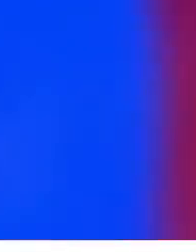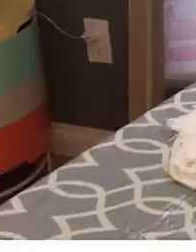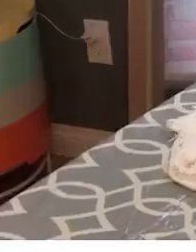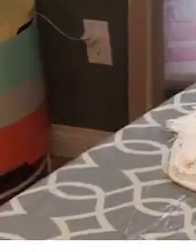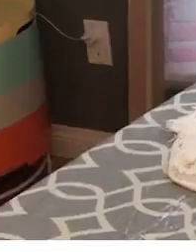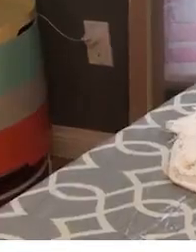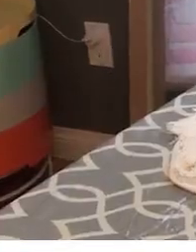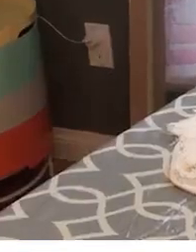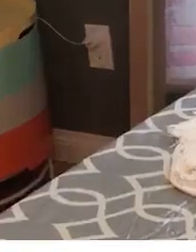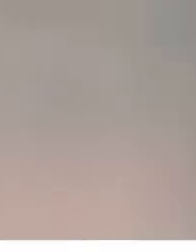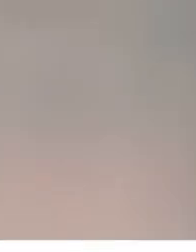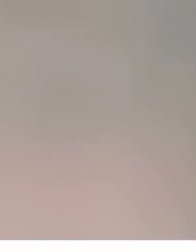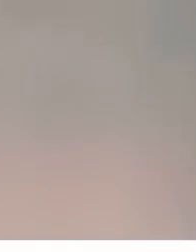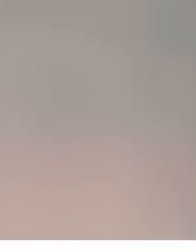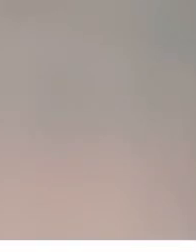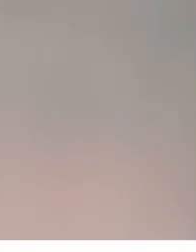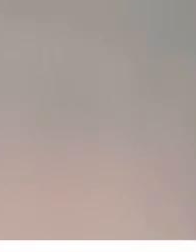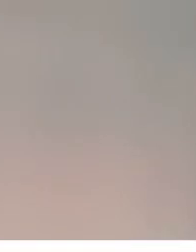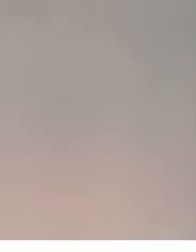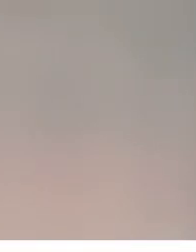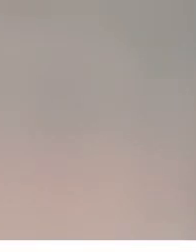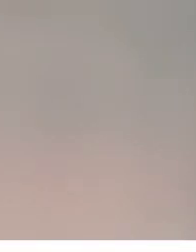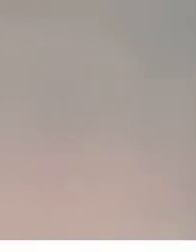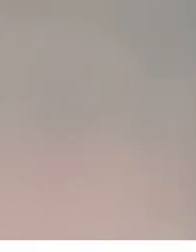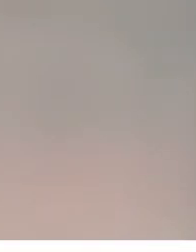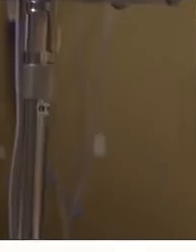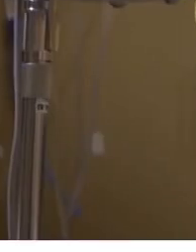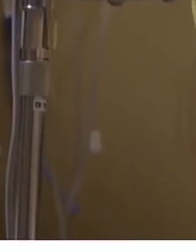to breathe.